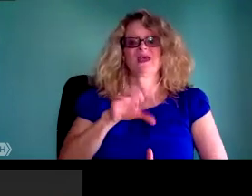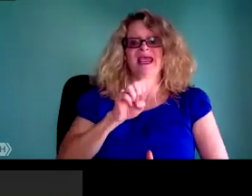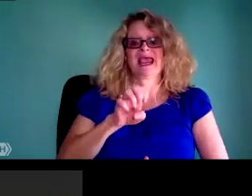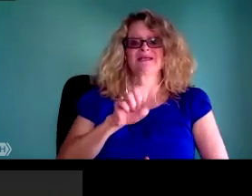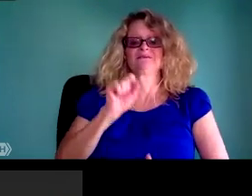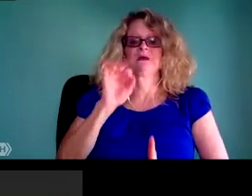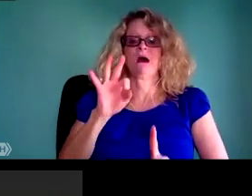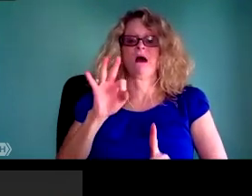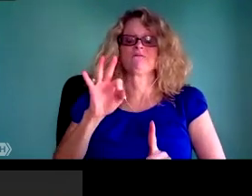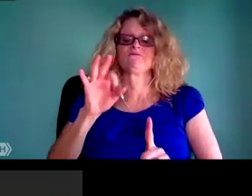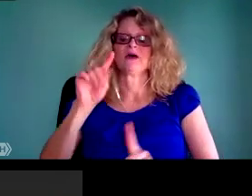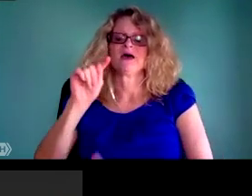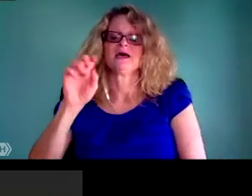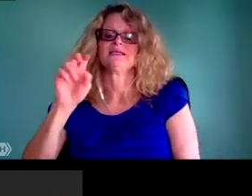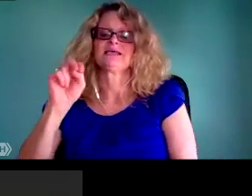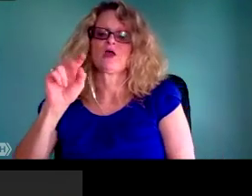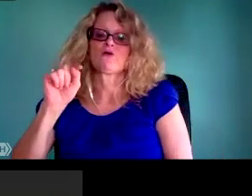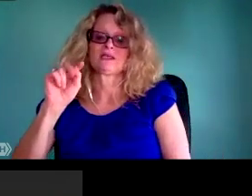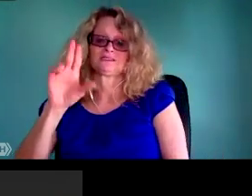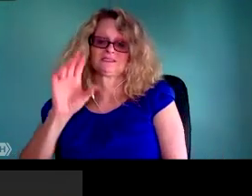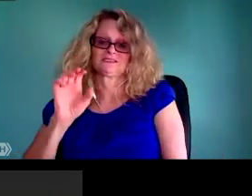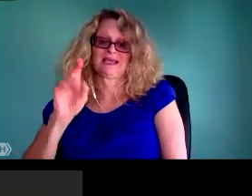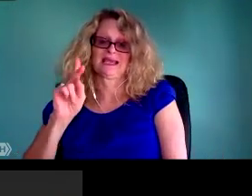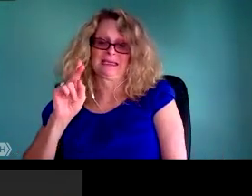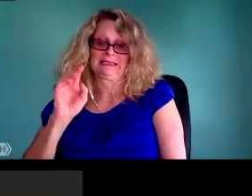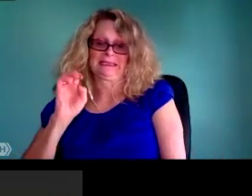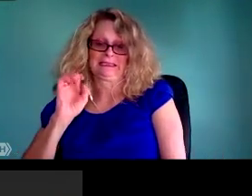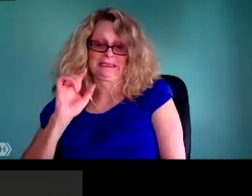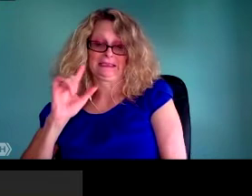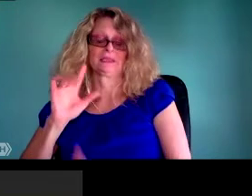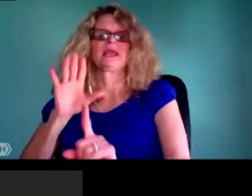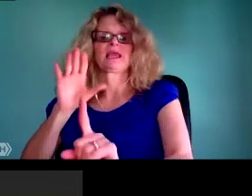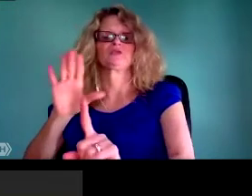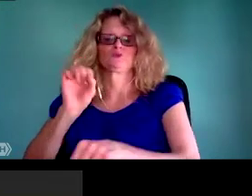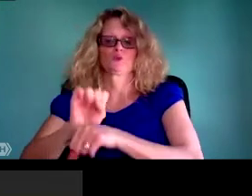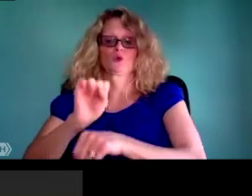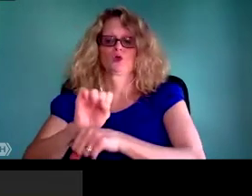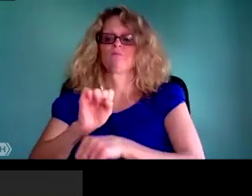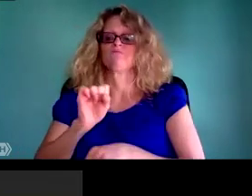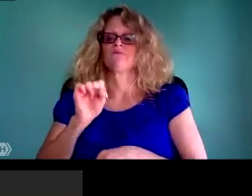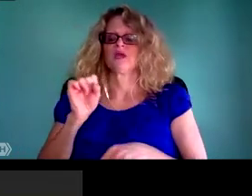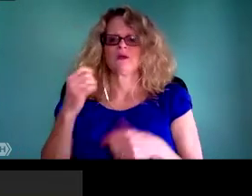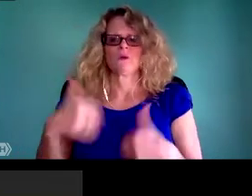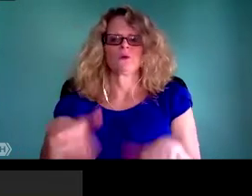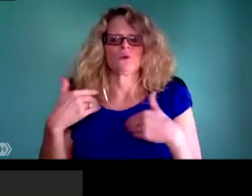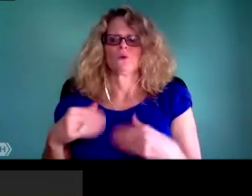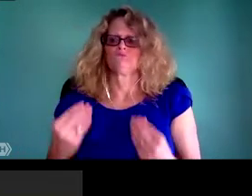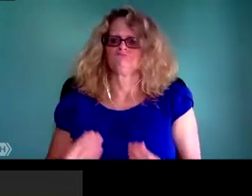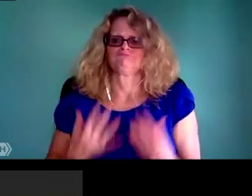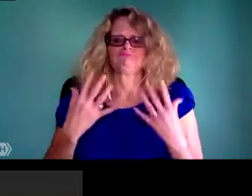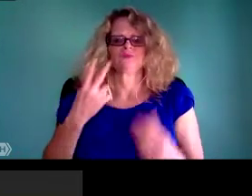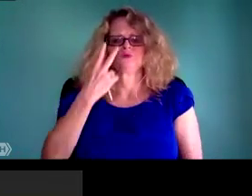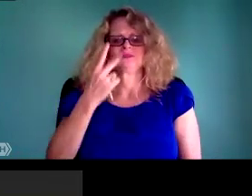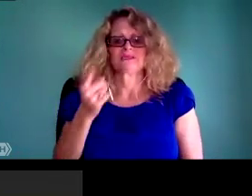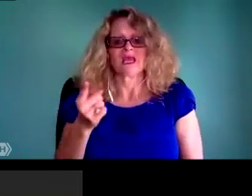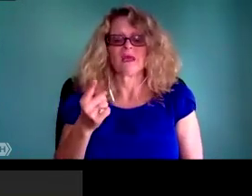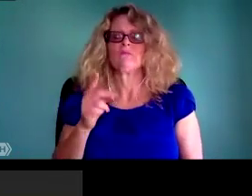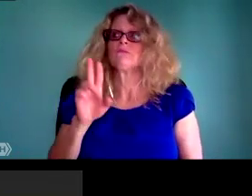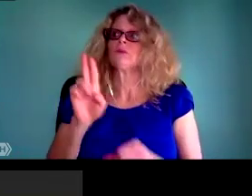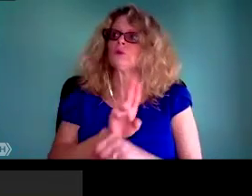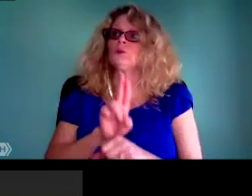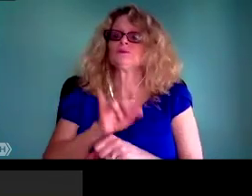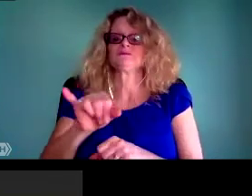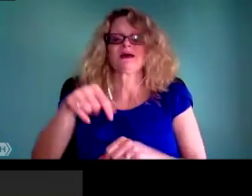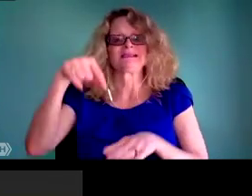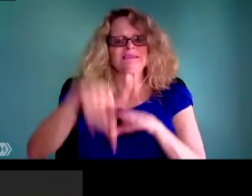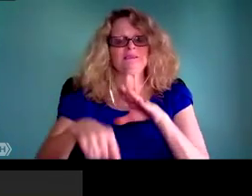by through police brutality to understand things like how to read autopsy reports or the autopsy